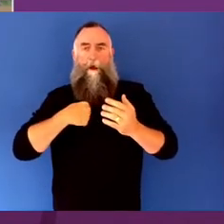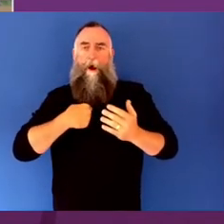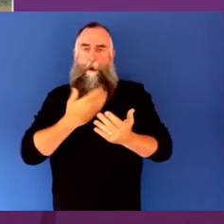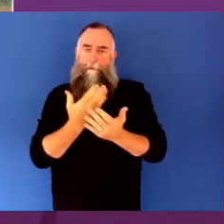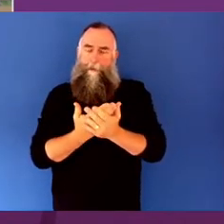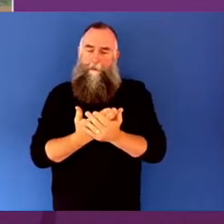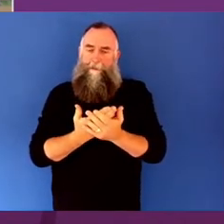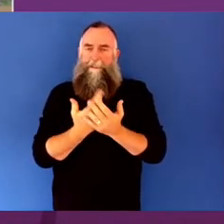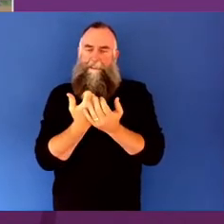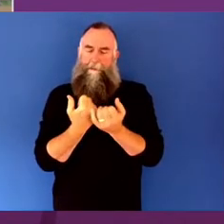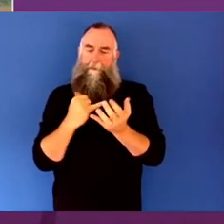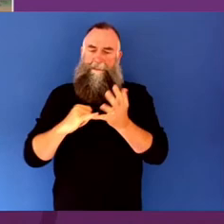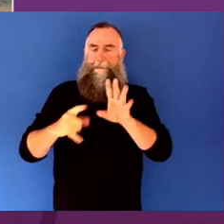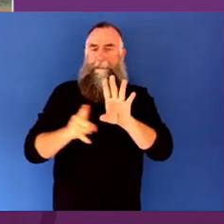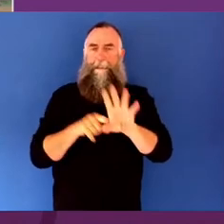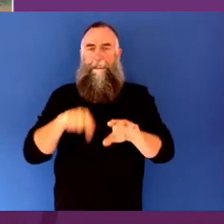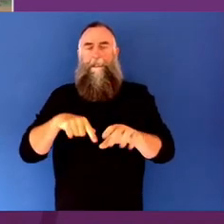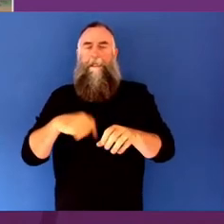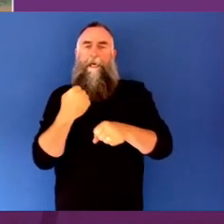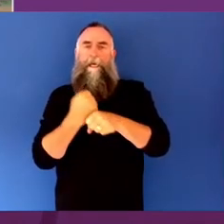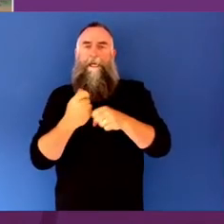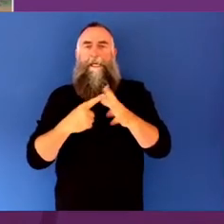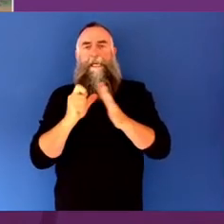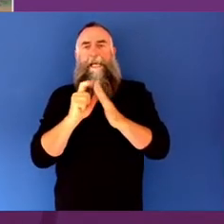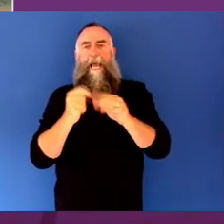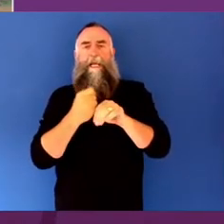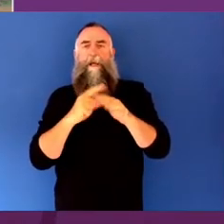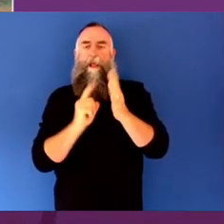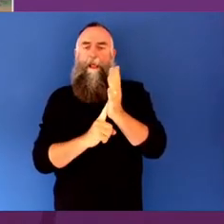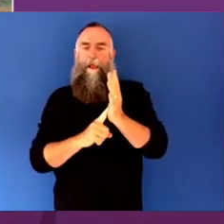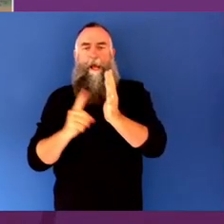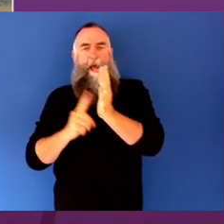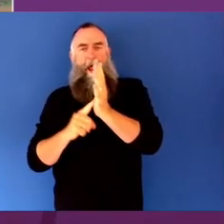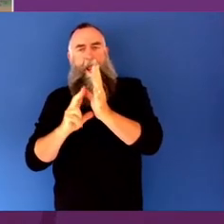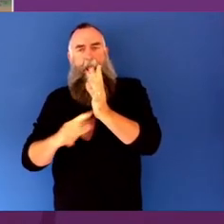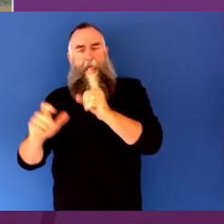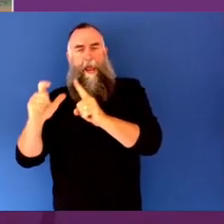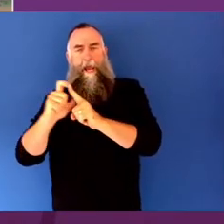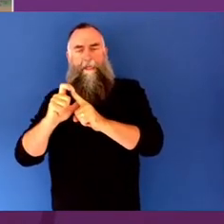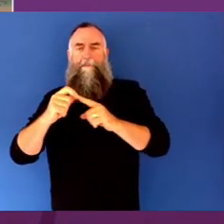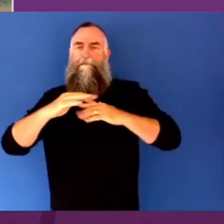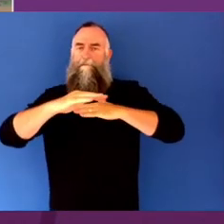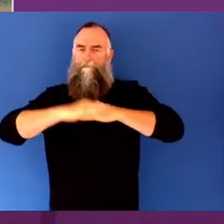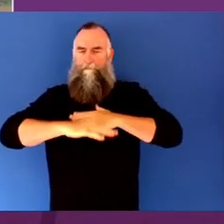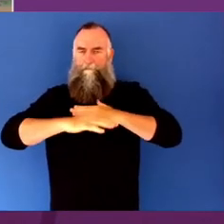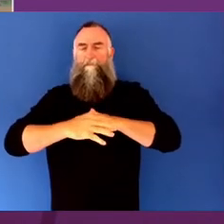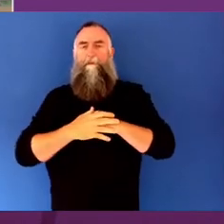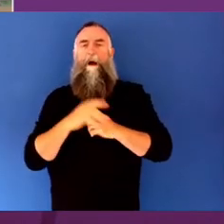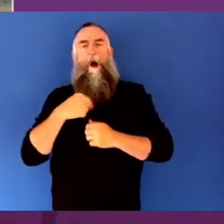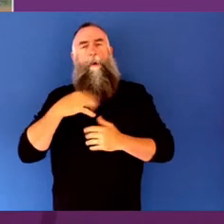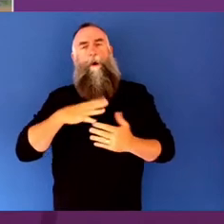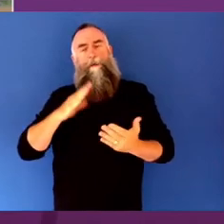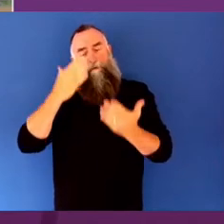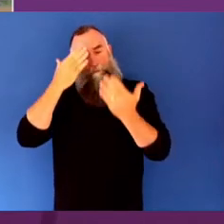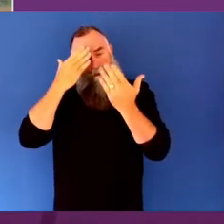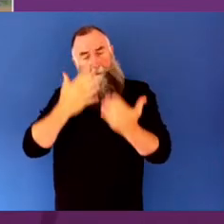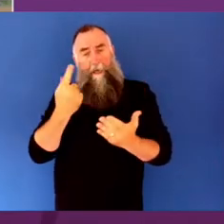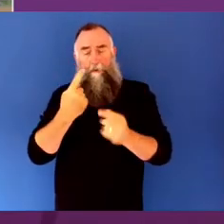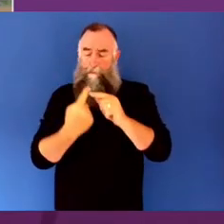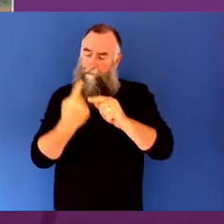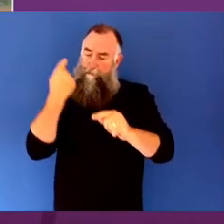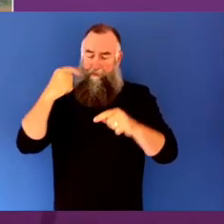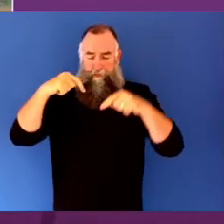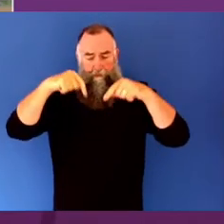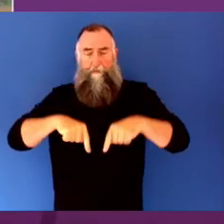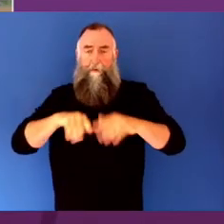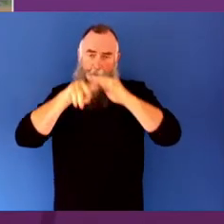and I know this event is happening but it's also in Gadigal and I want to pay respects to their elders past, present and their emerging leaders